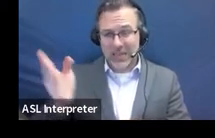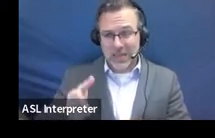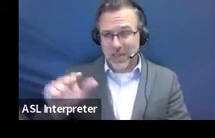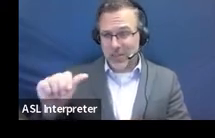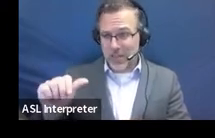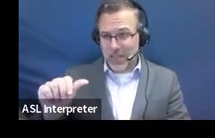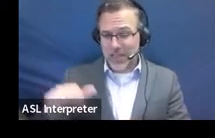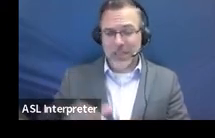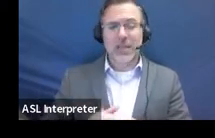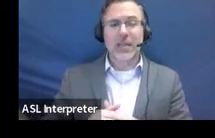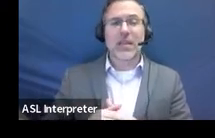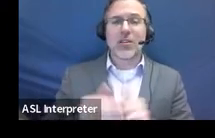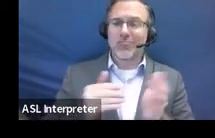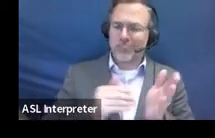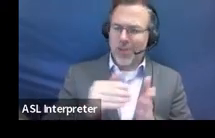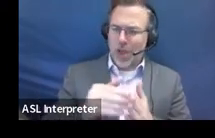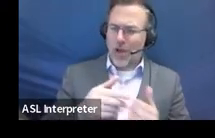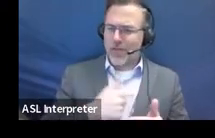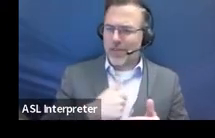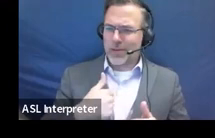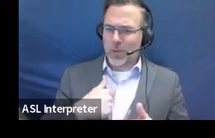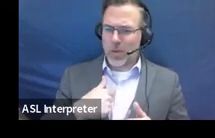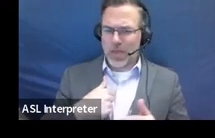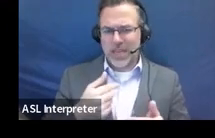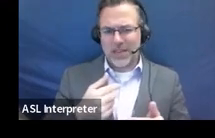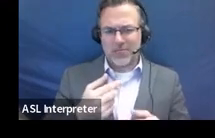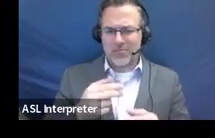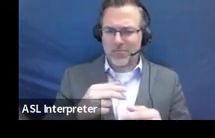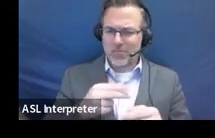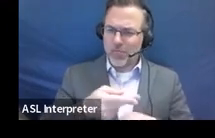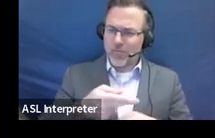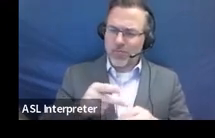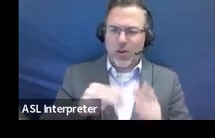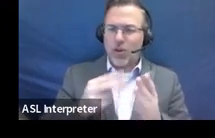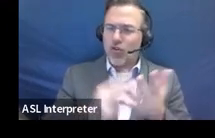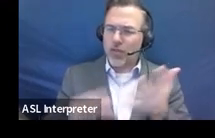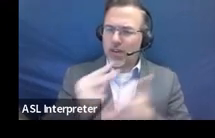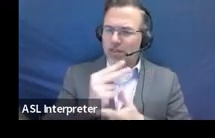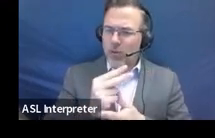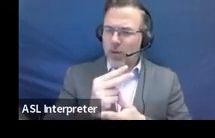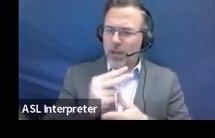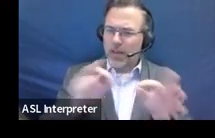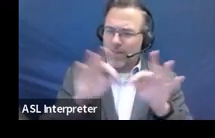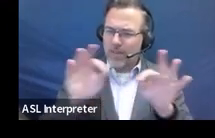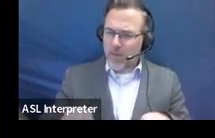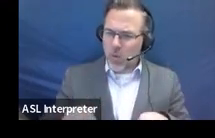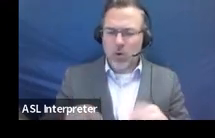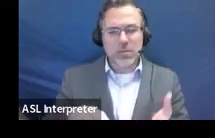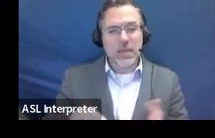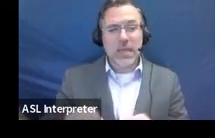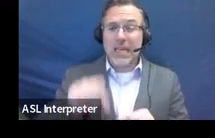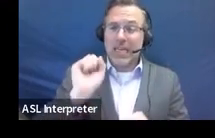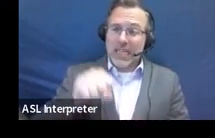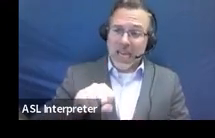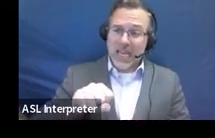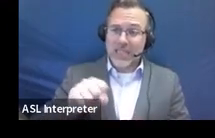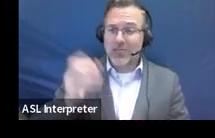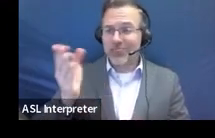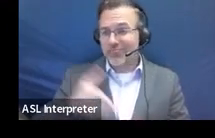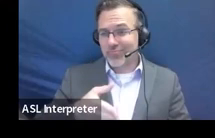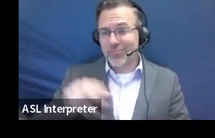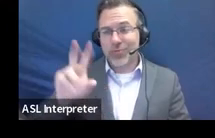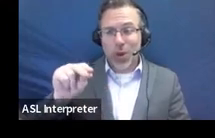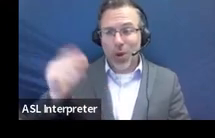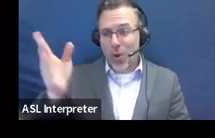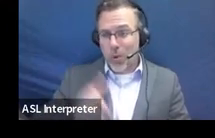and we see verification in the box, but yes, no, or NA aren't checked at all, sometimes that happens, we